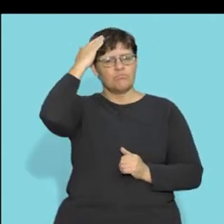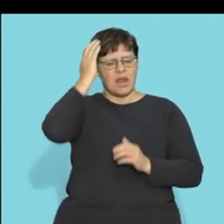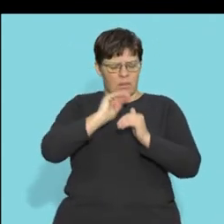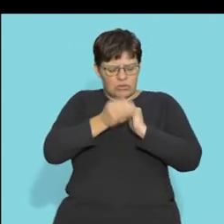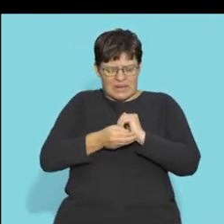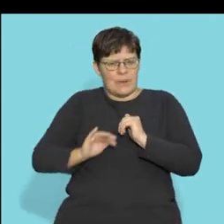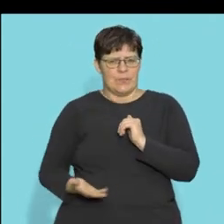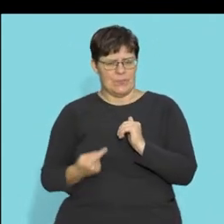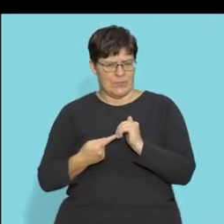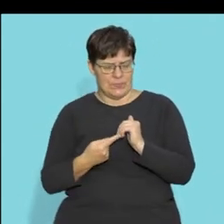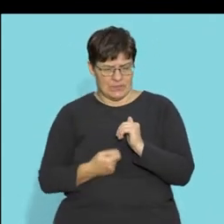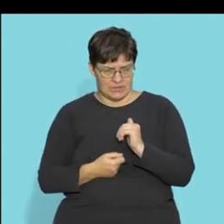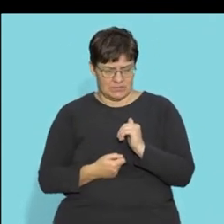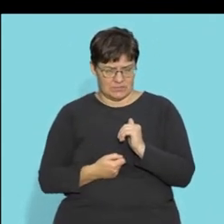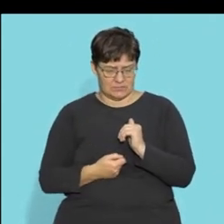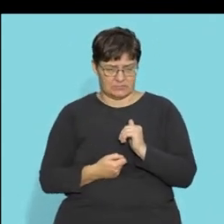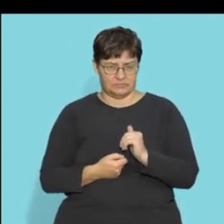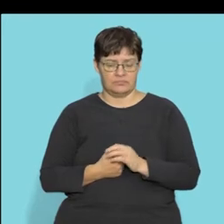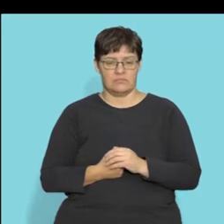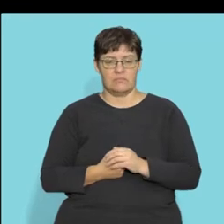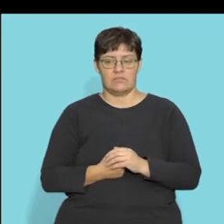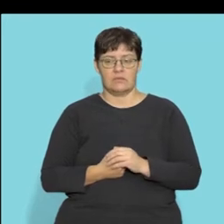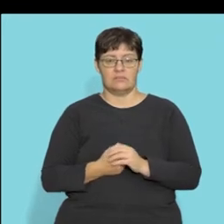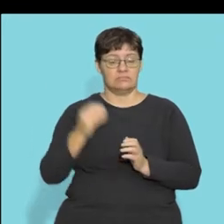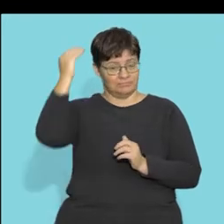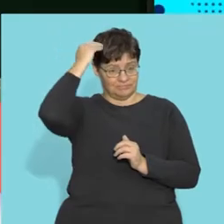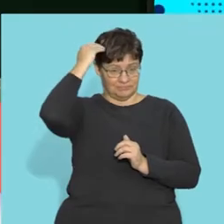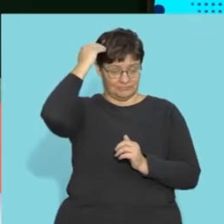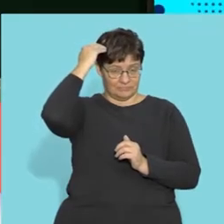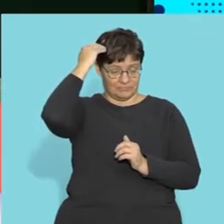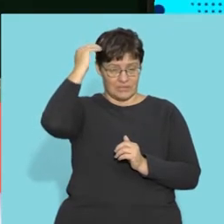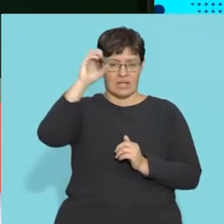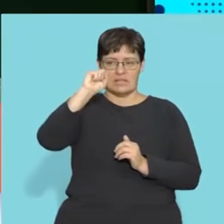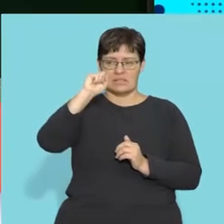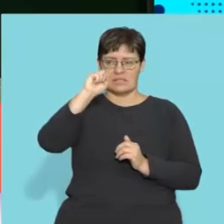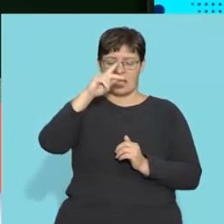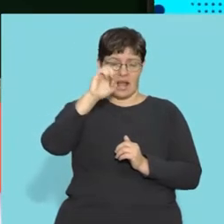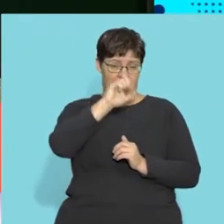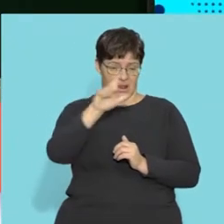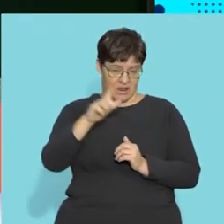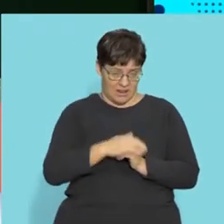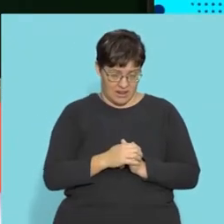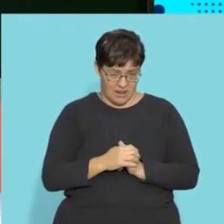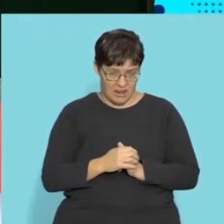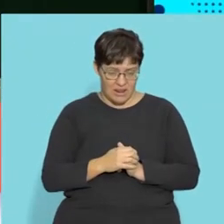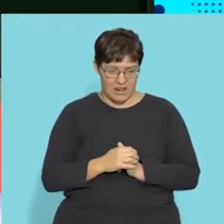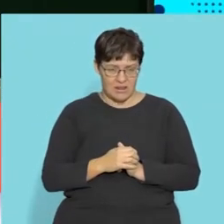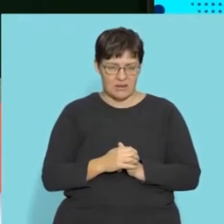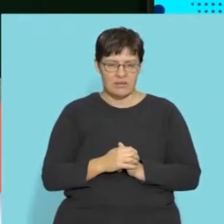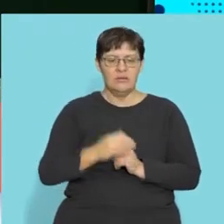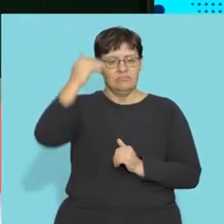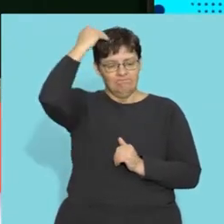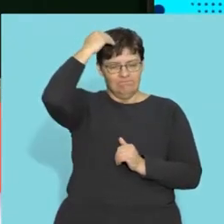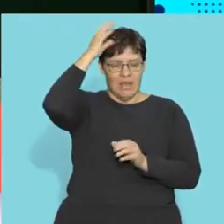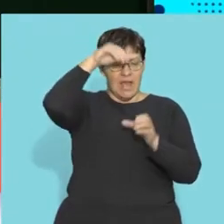firstly how is the brain protected well the brain is in your head here in the skull this is your skull